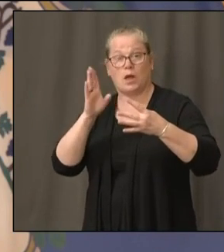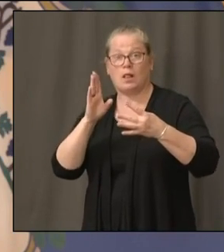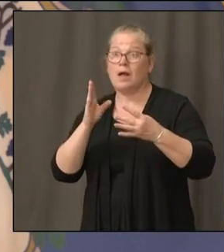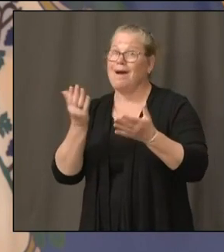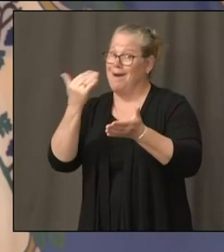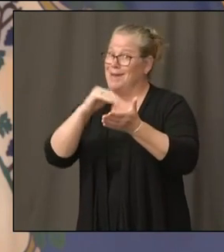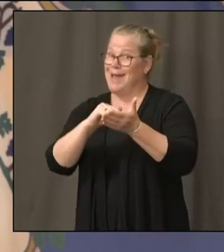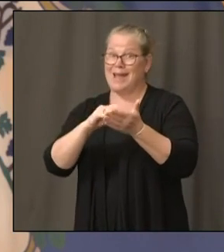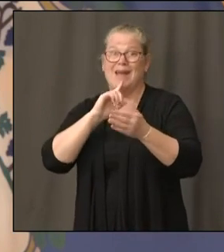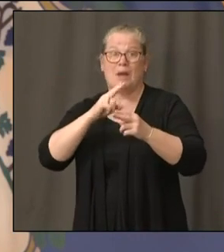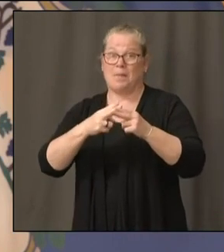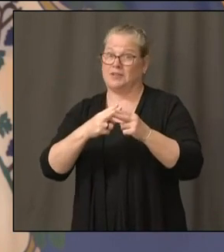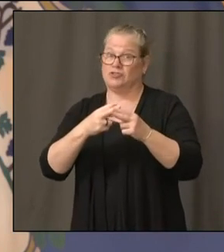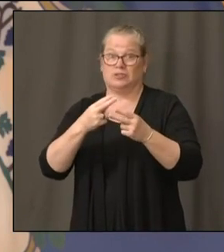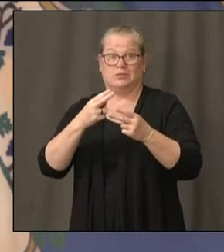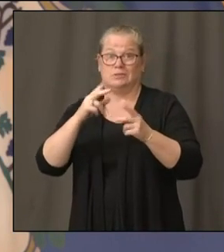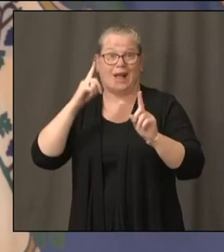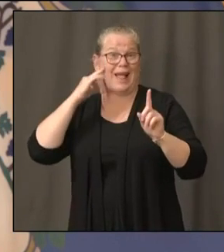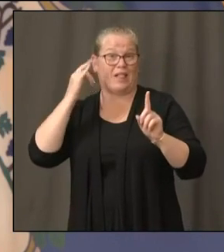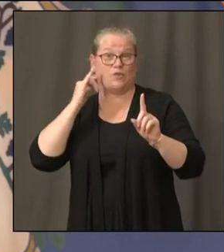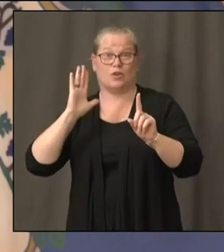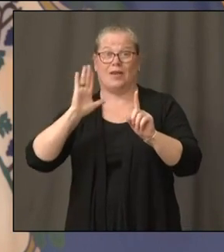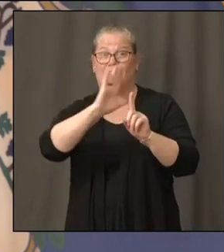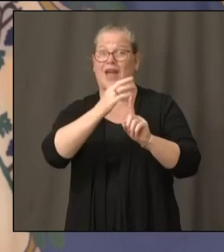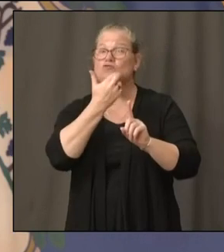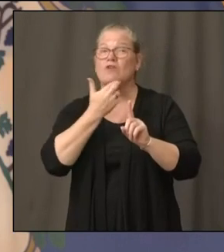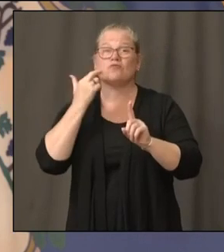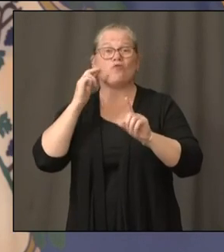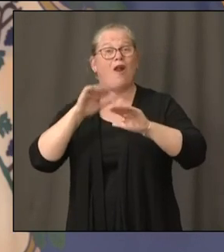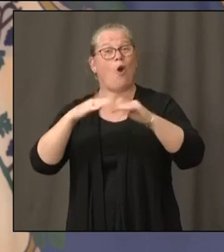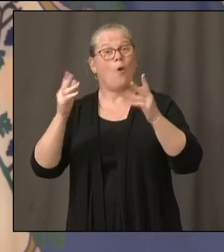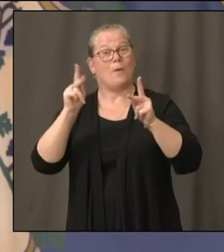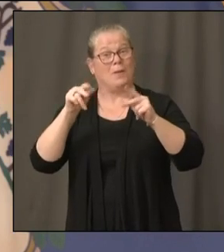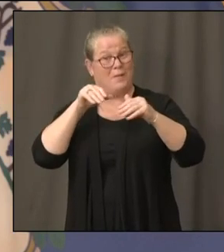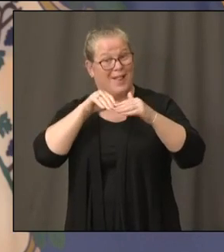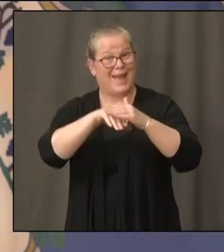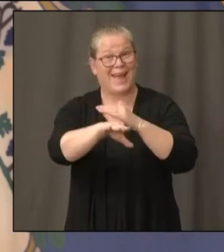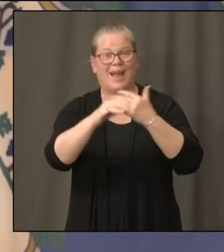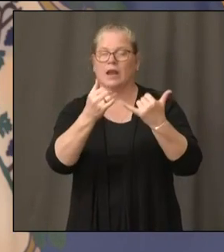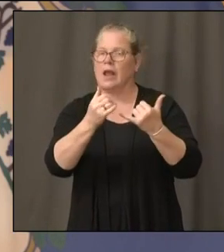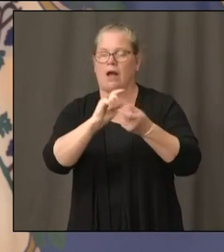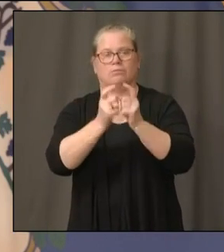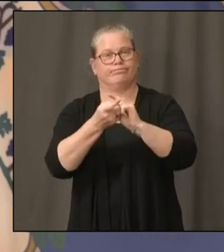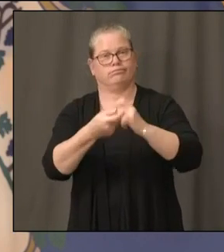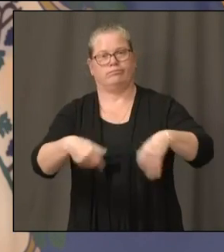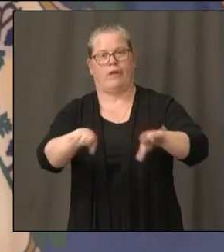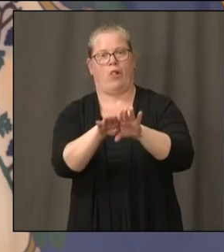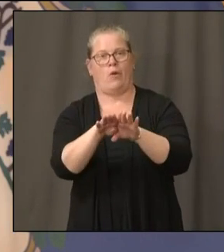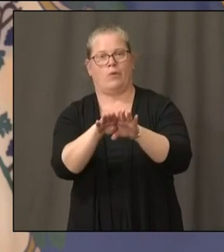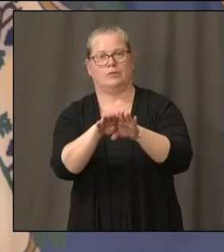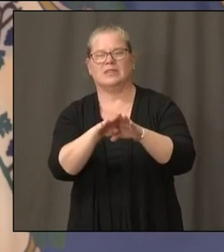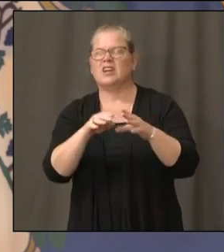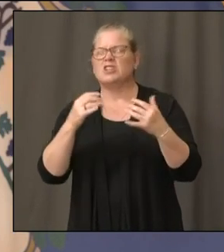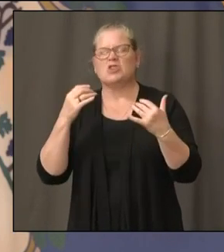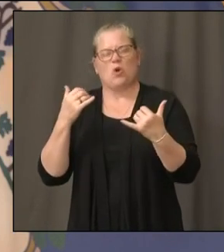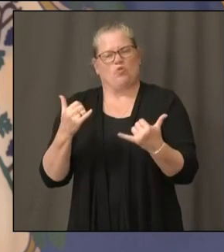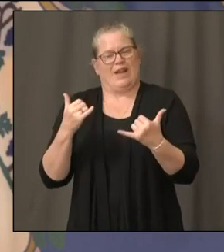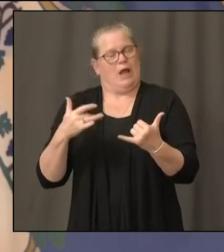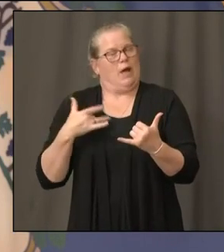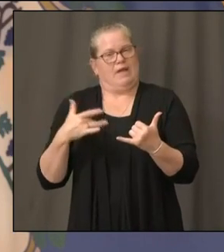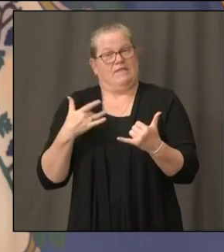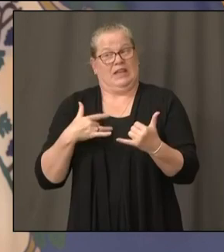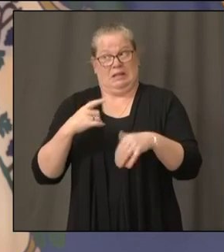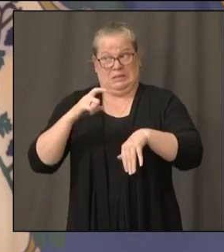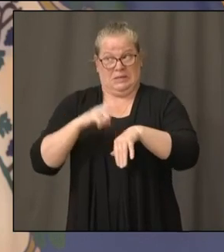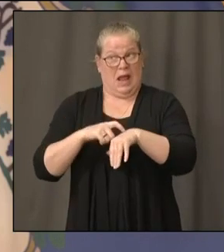indoor dining. So my hunch is at this point, I don't see any reason to make big changes, but we'll have clear guidance